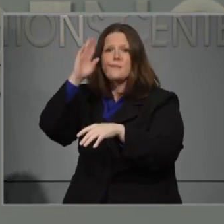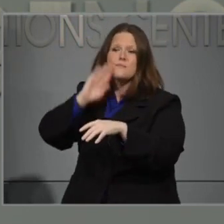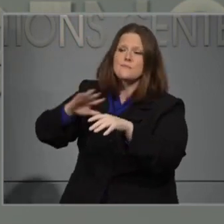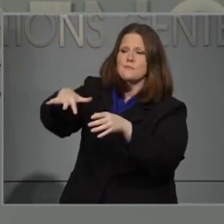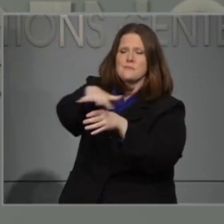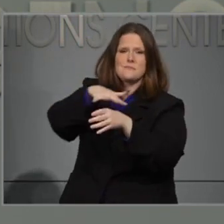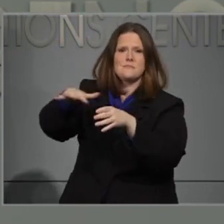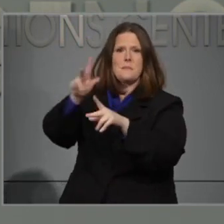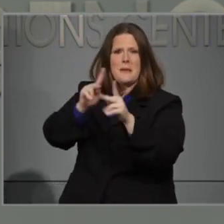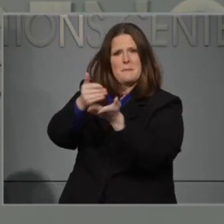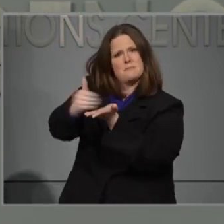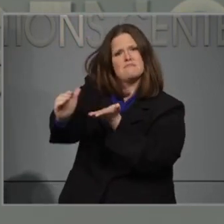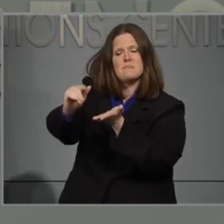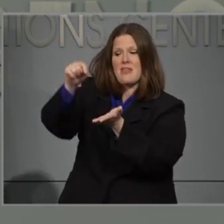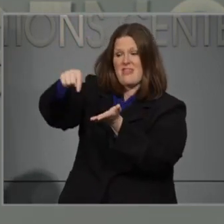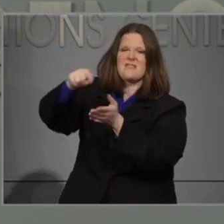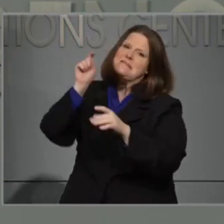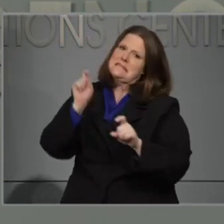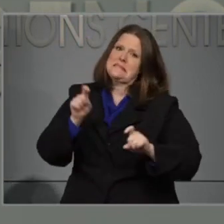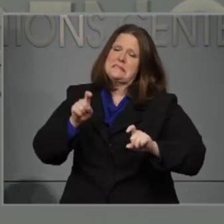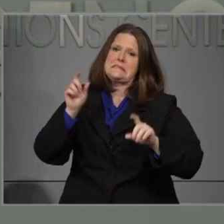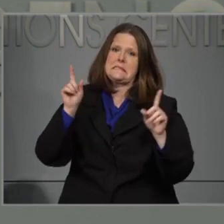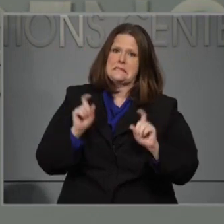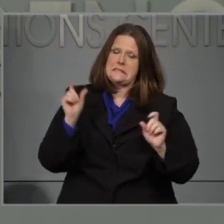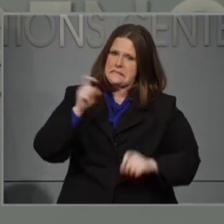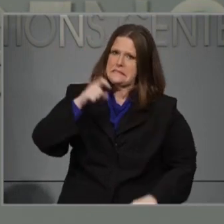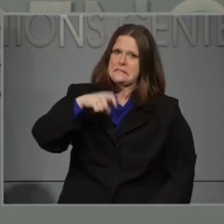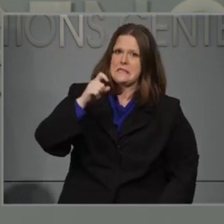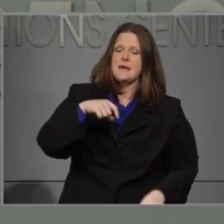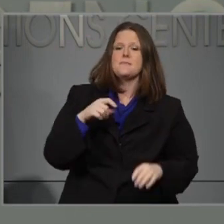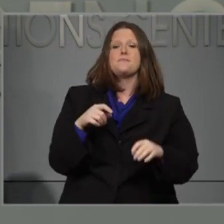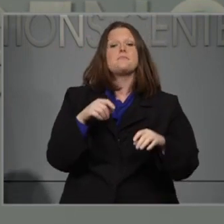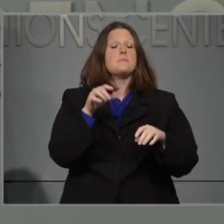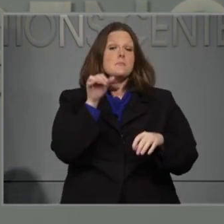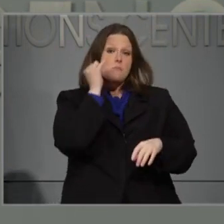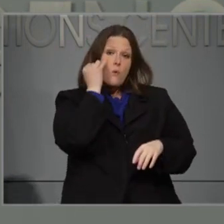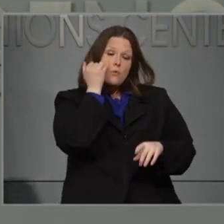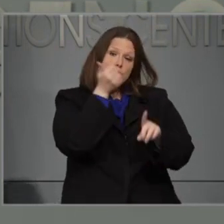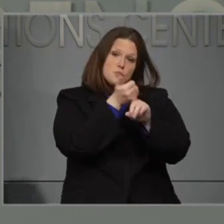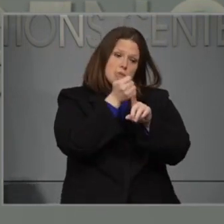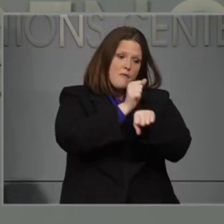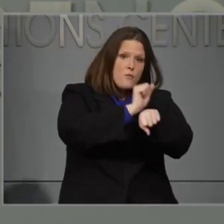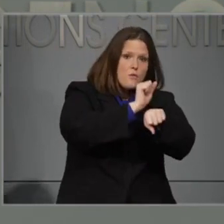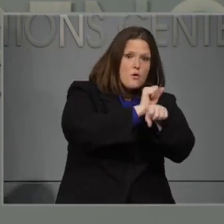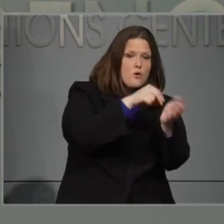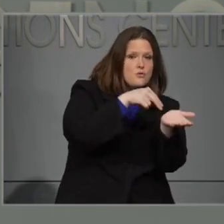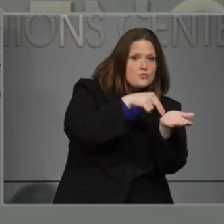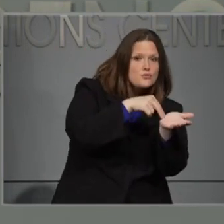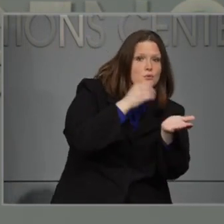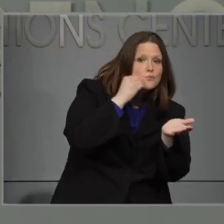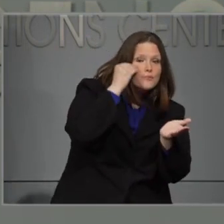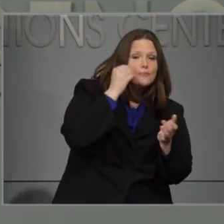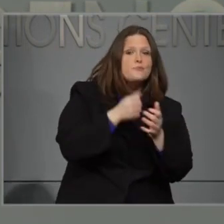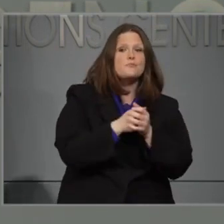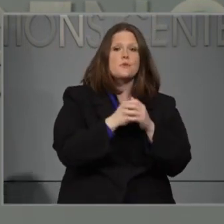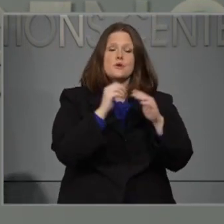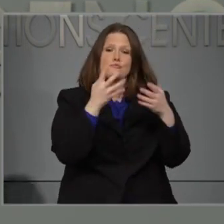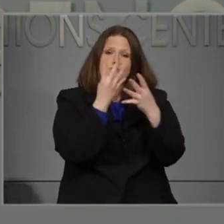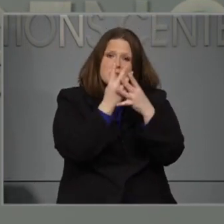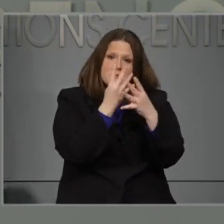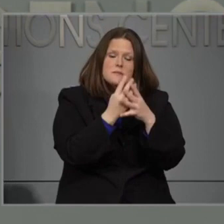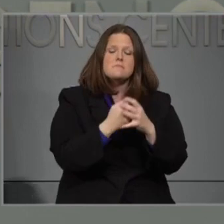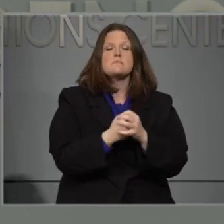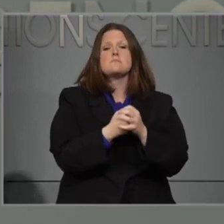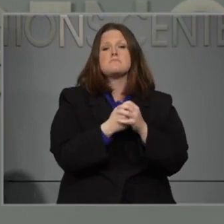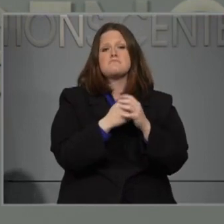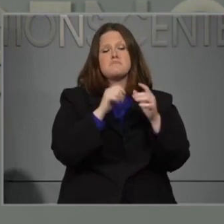should get tested. In addition, people who live or work in high-risk settings like long-term care facilities, correctional facilities,